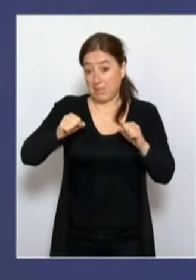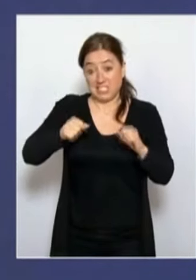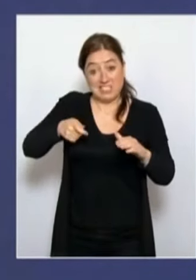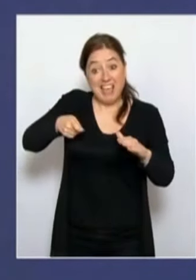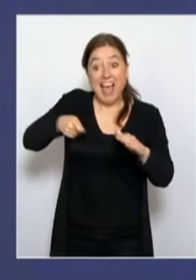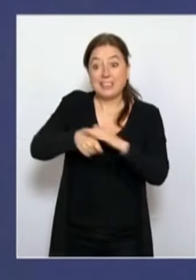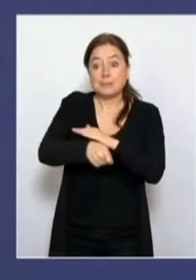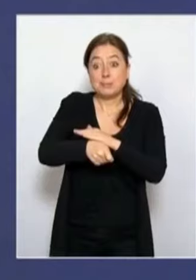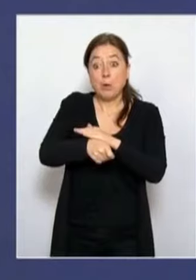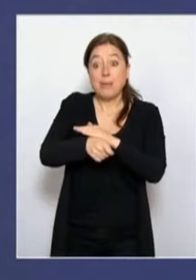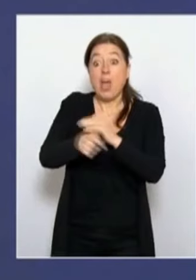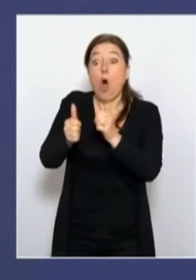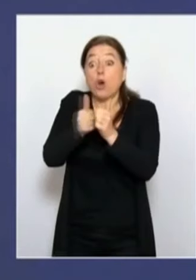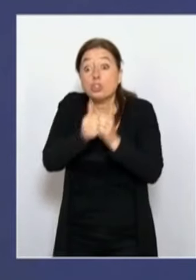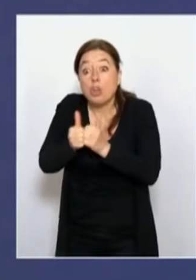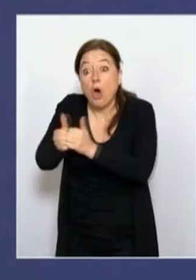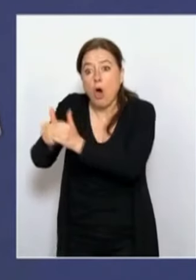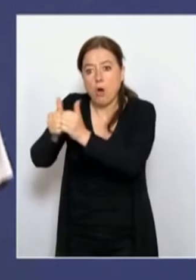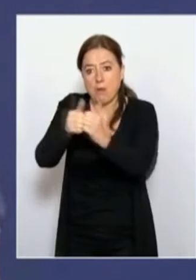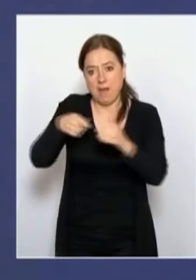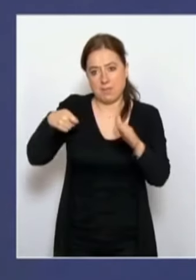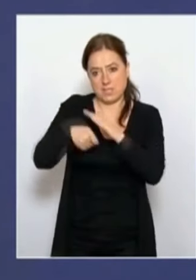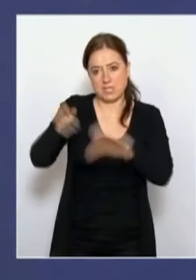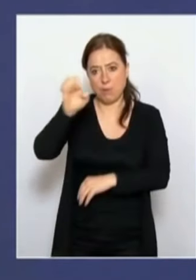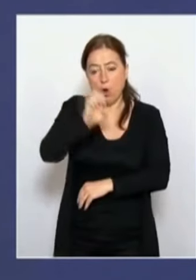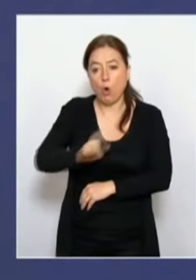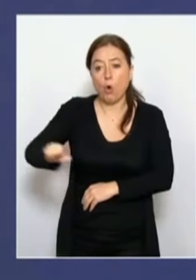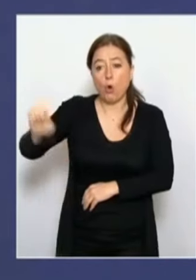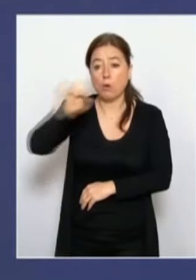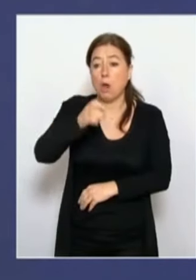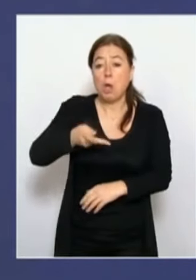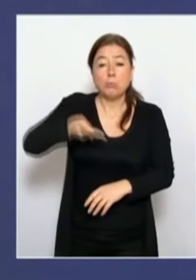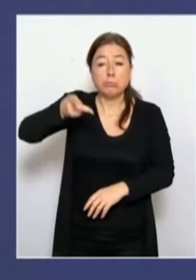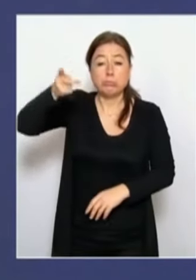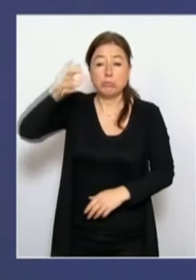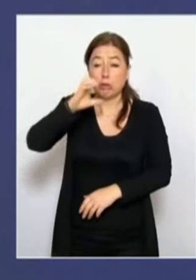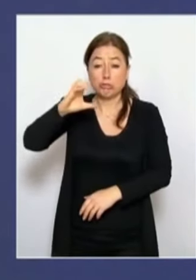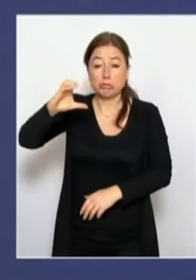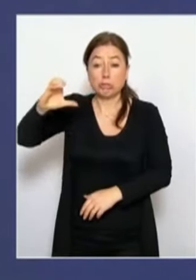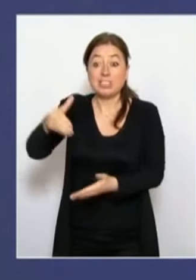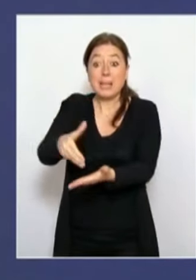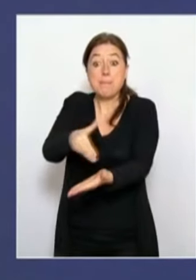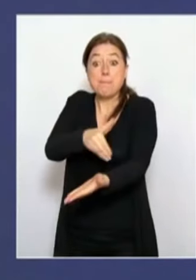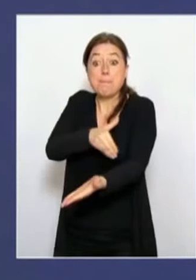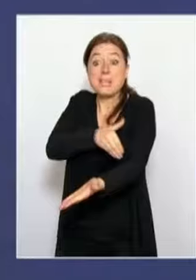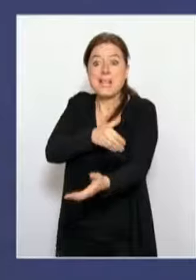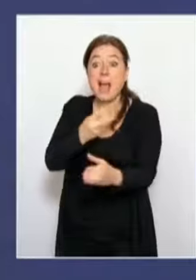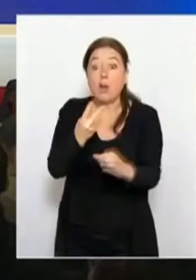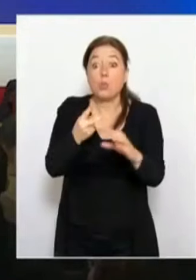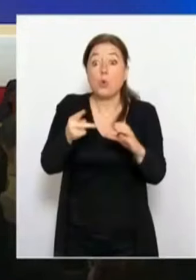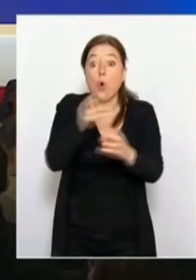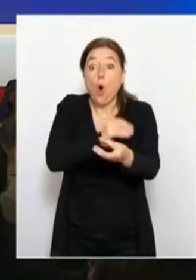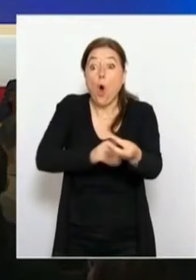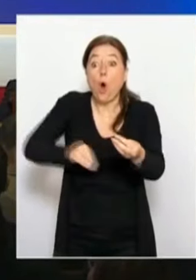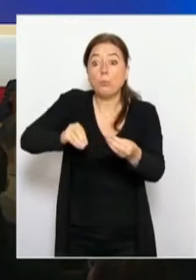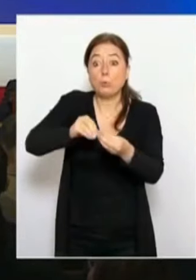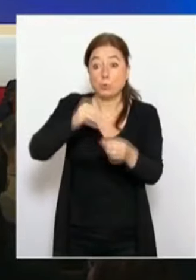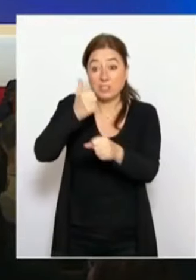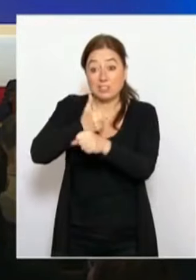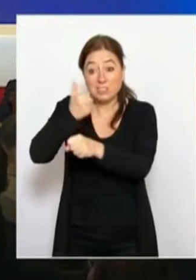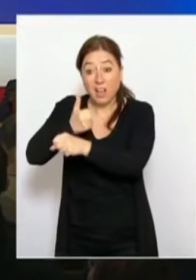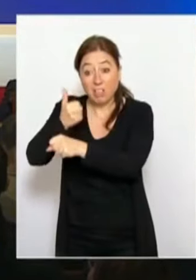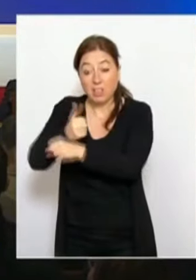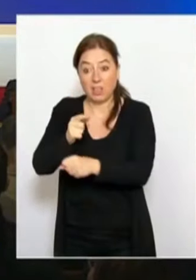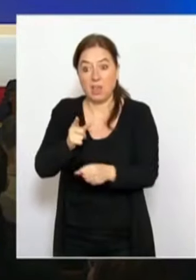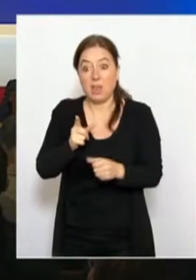investment capacity, our joint investment capacity, because we need to invest hundreds of thousands of millions